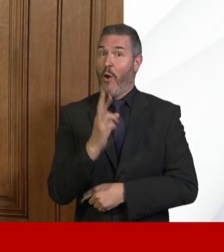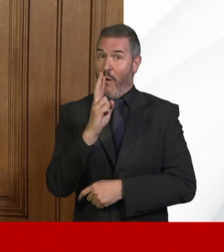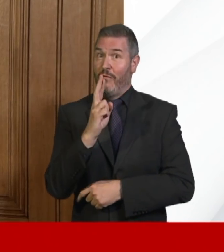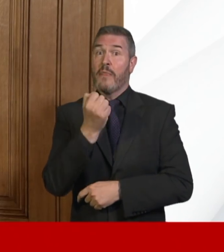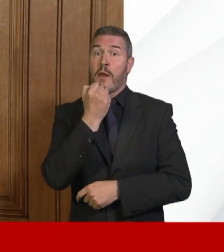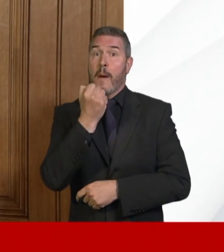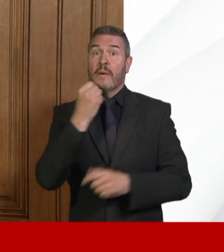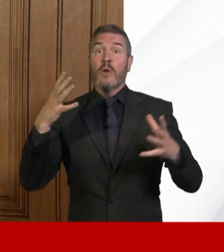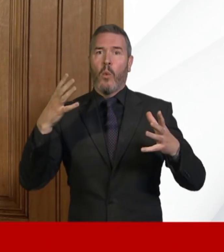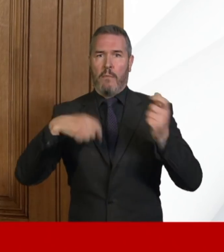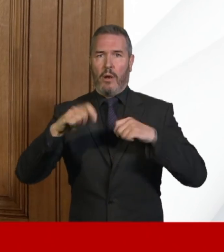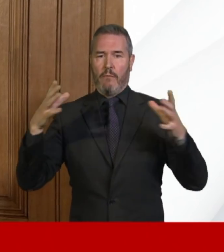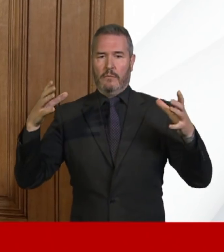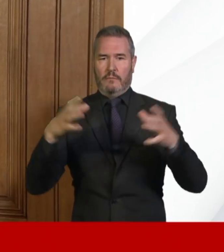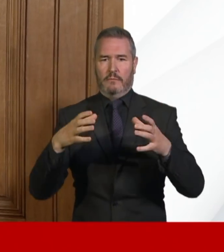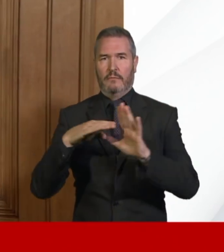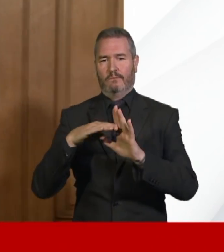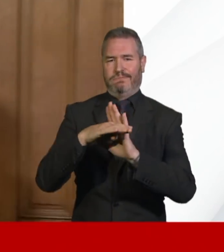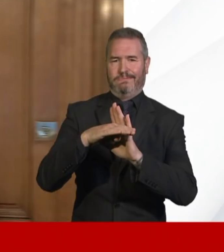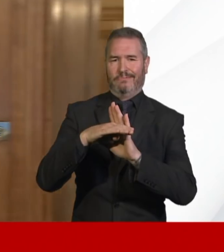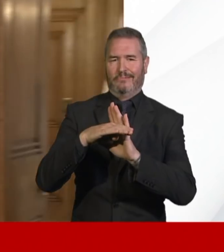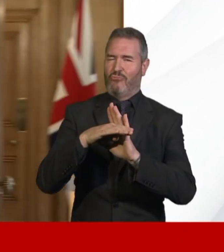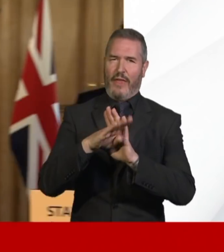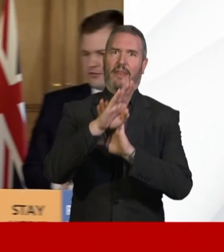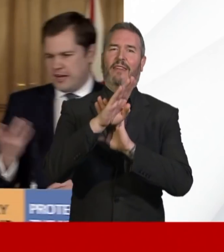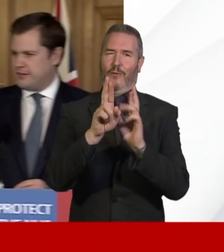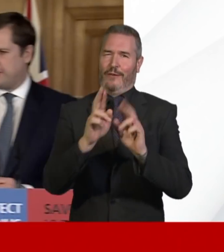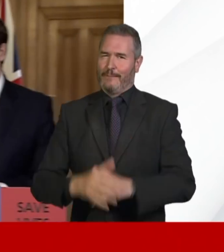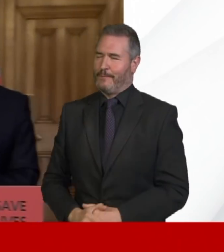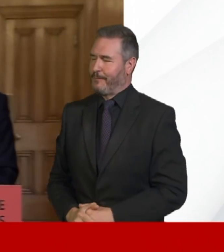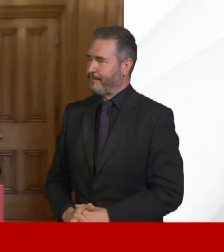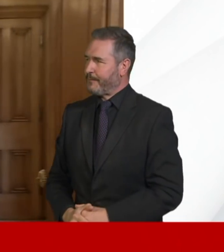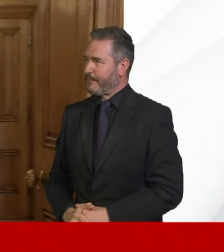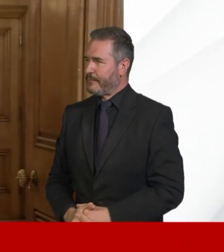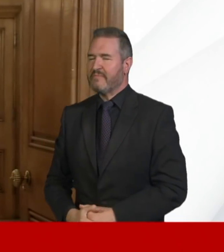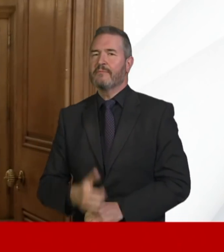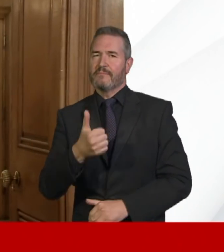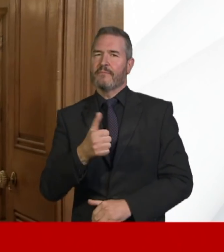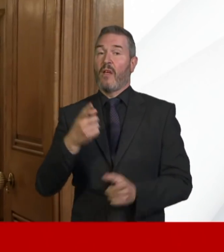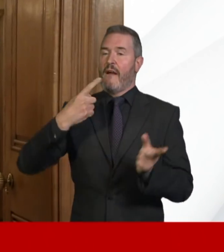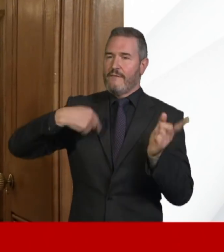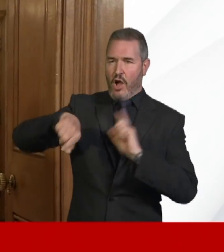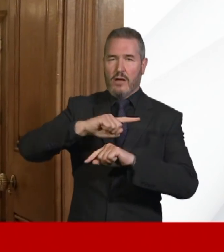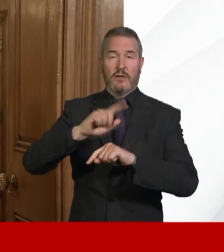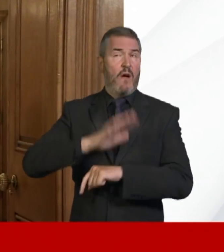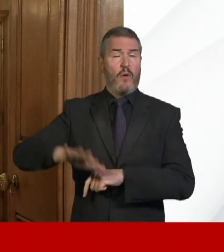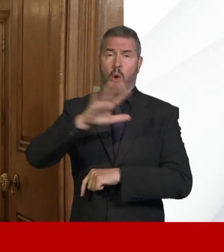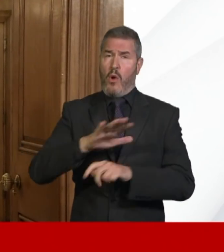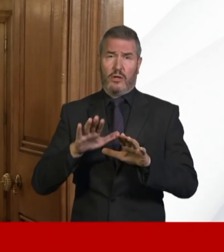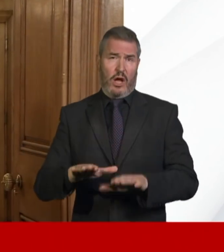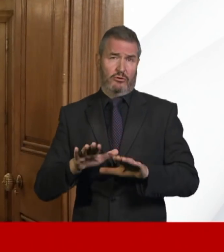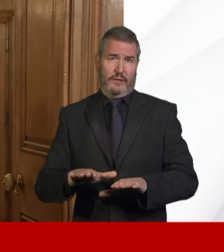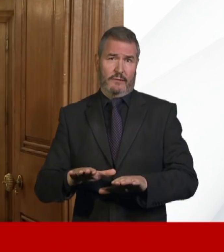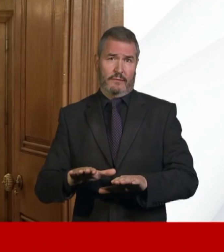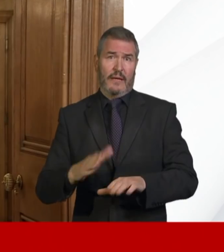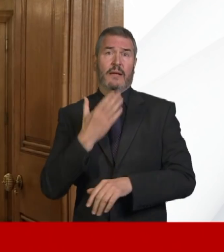we'll be on the way down a little bit. That's right. Well, think, as Jenny said, the task for us all now as a country is to adhere